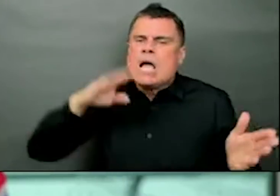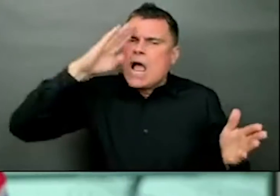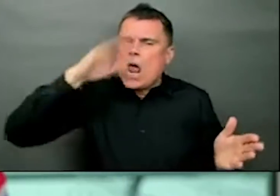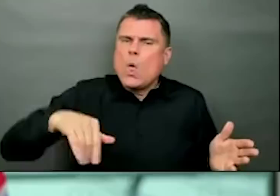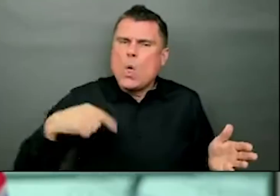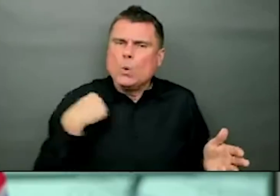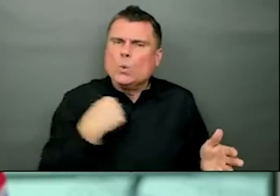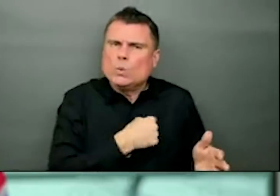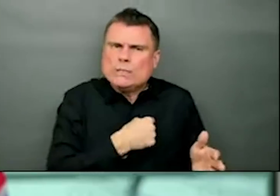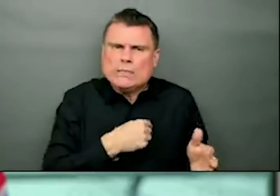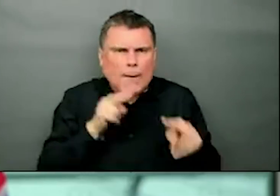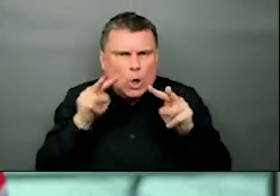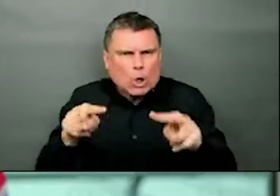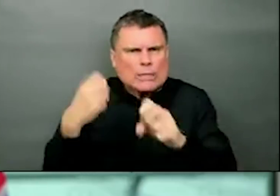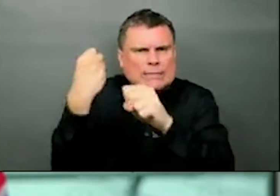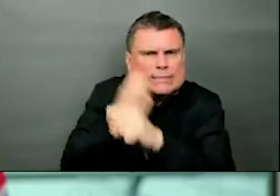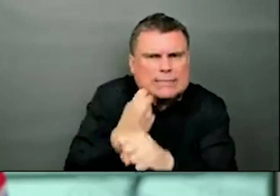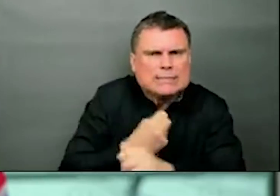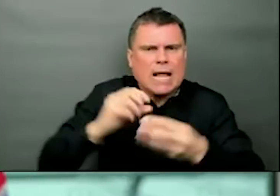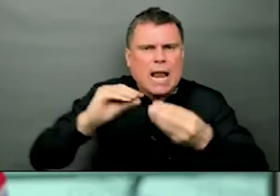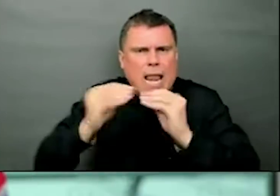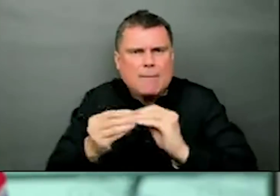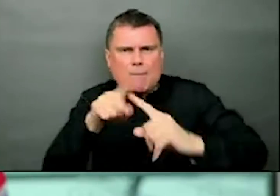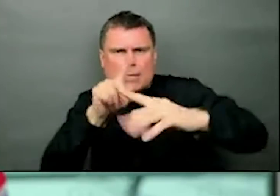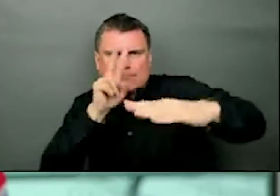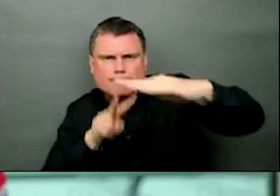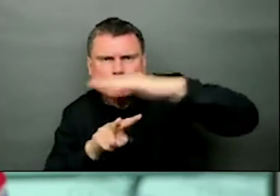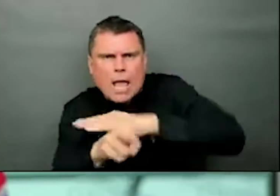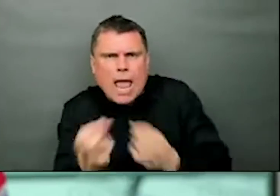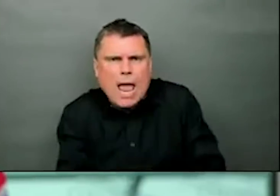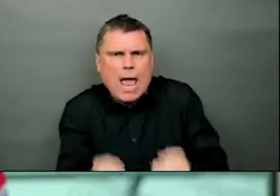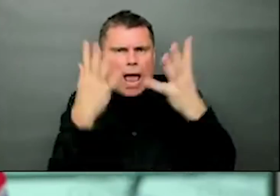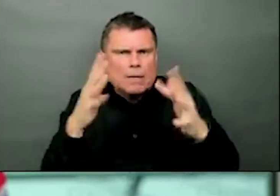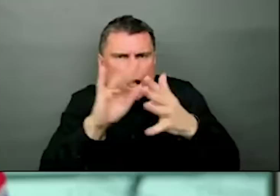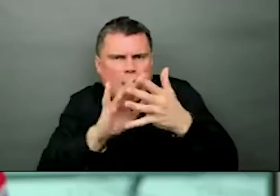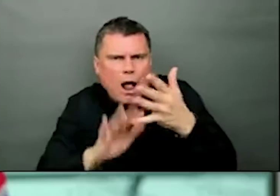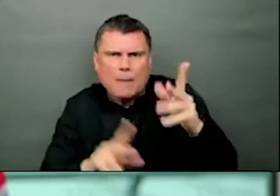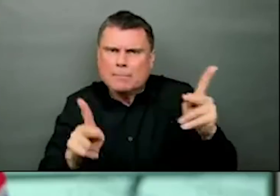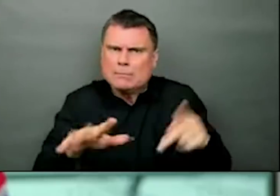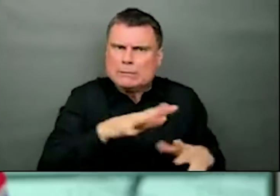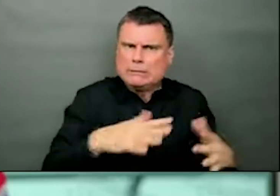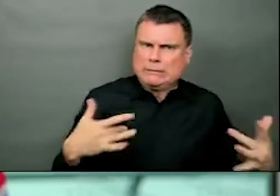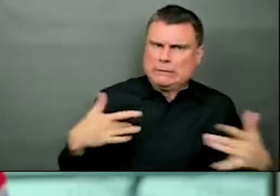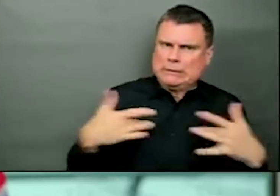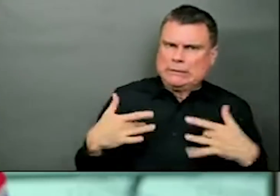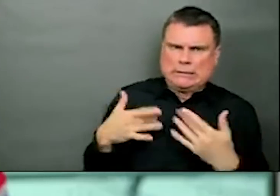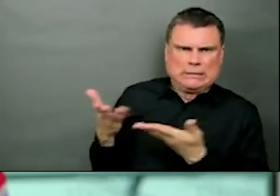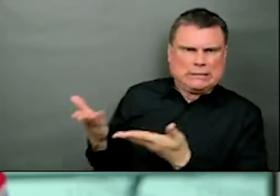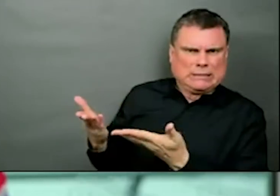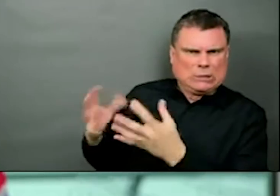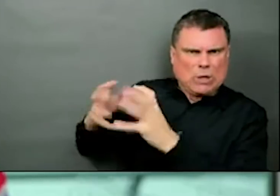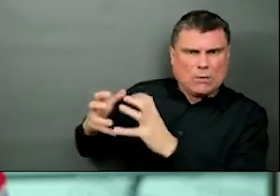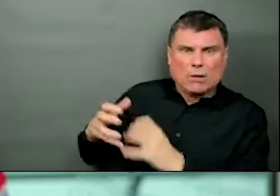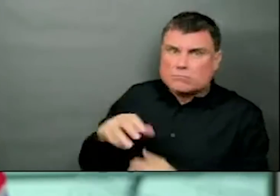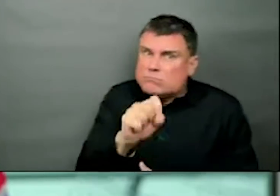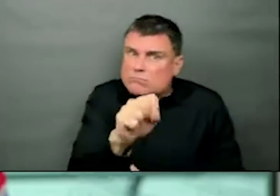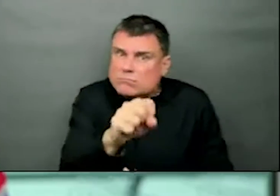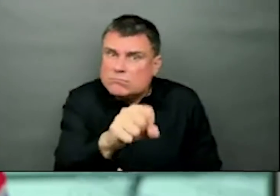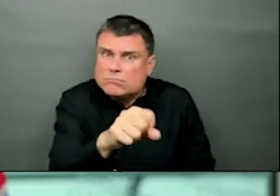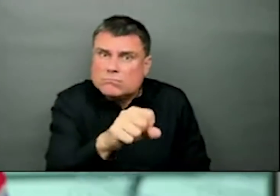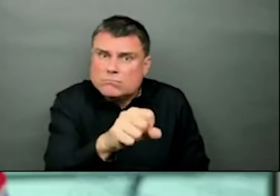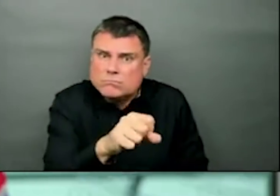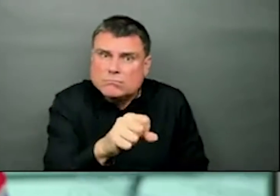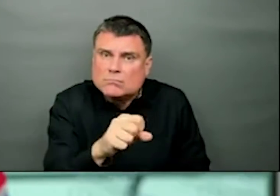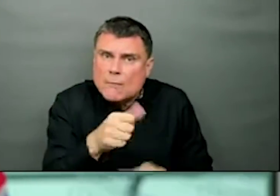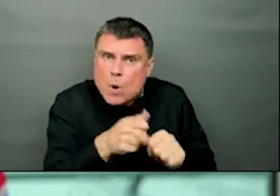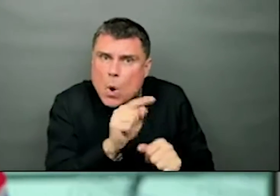been lots of concern. I will tell you that across we are paying special attention to people who are infected with